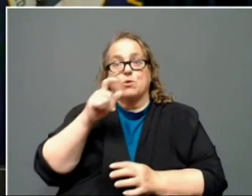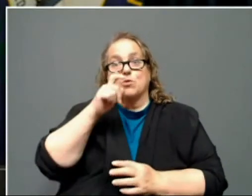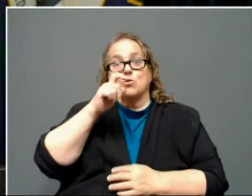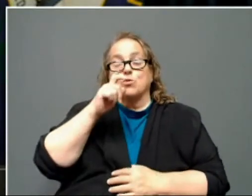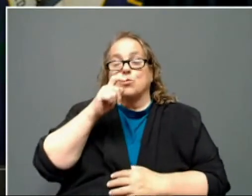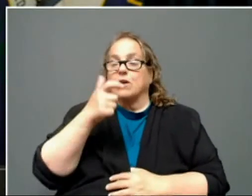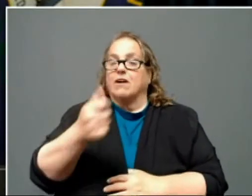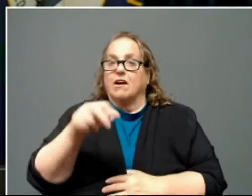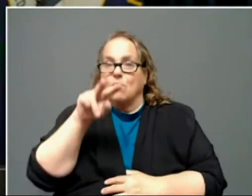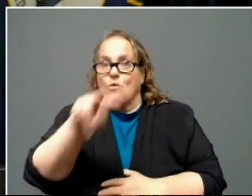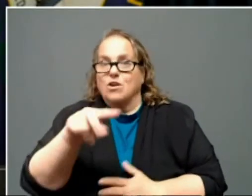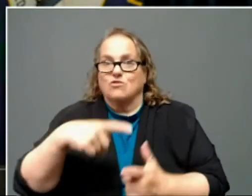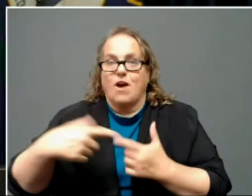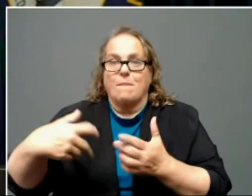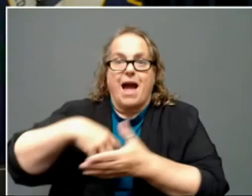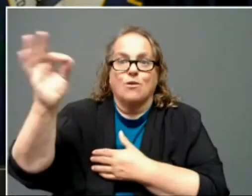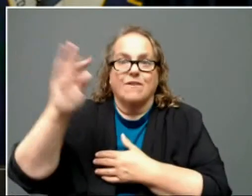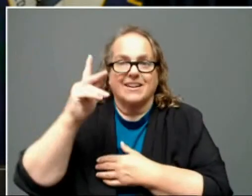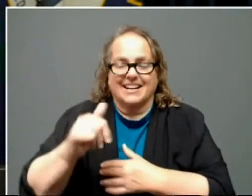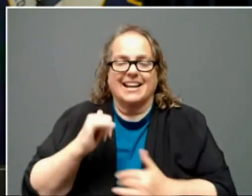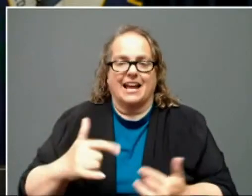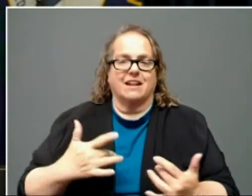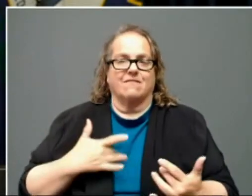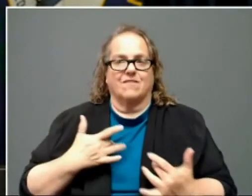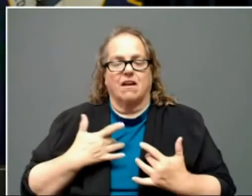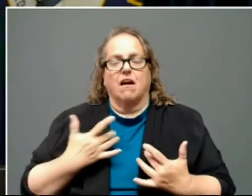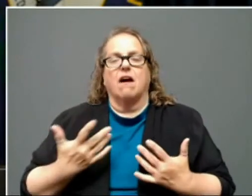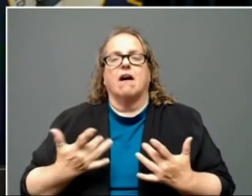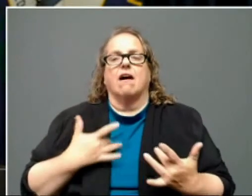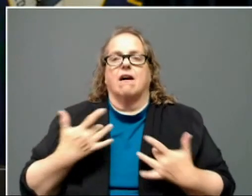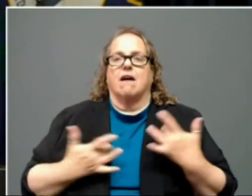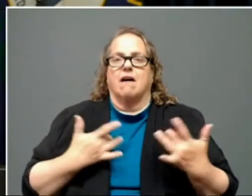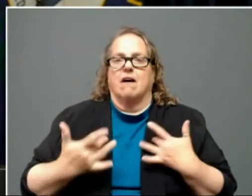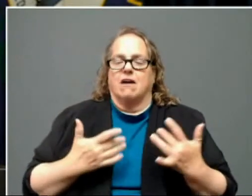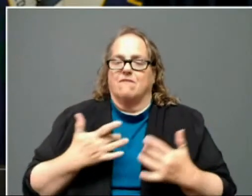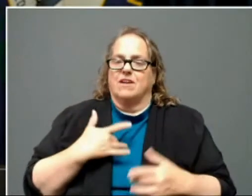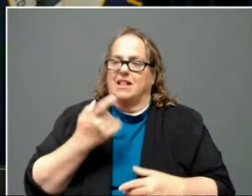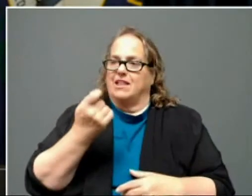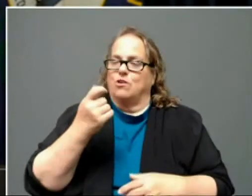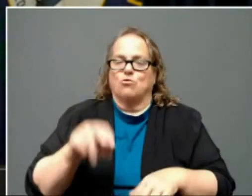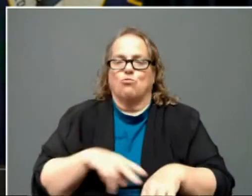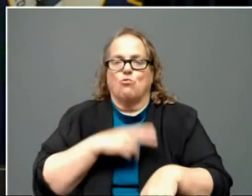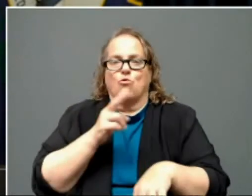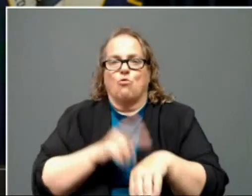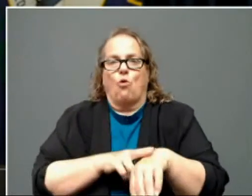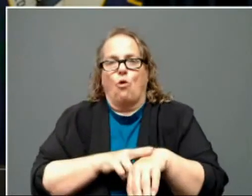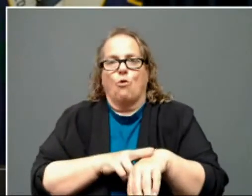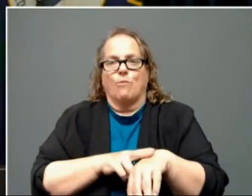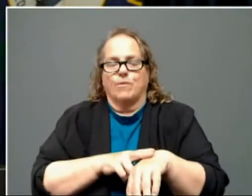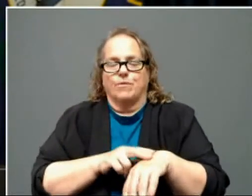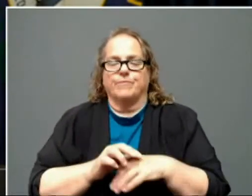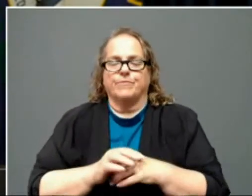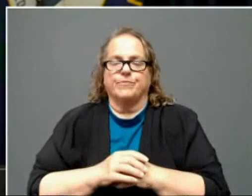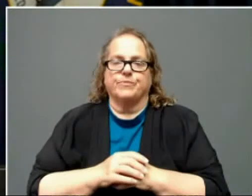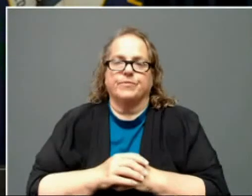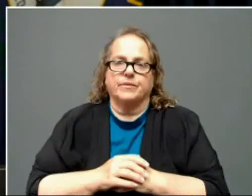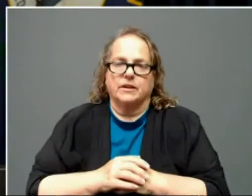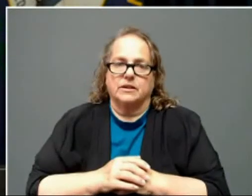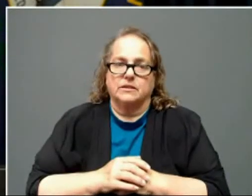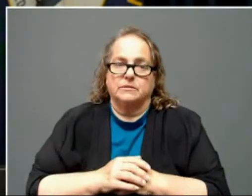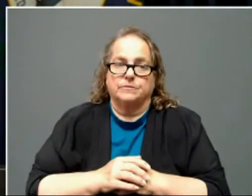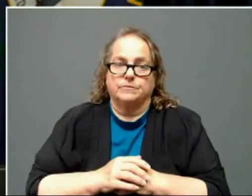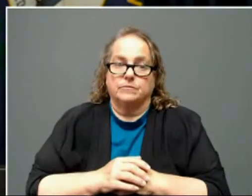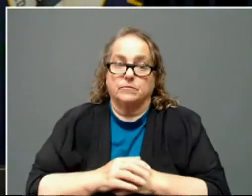could feel that a return to normalcy is on the horizon. Certainly, capacity was